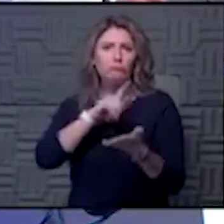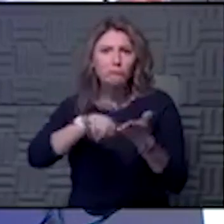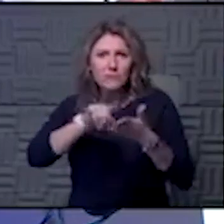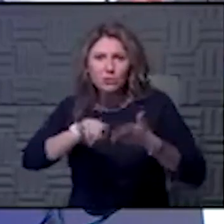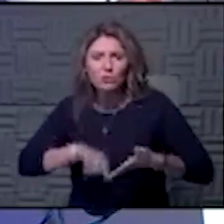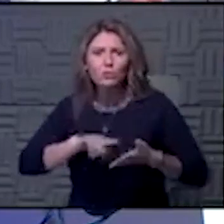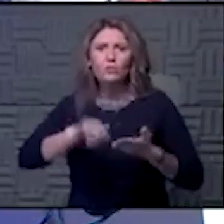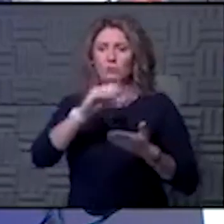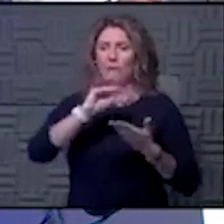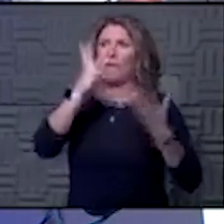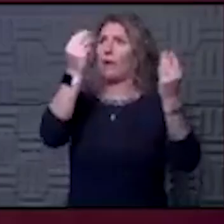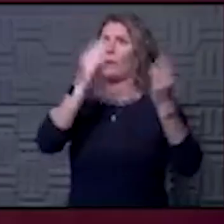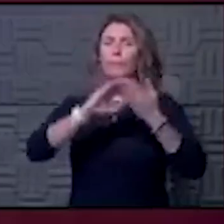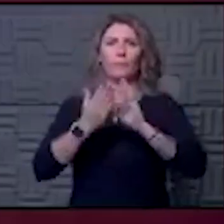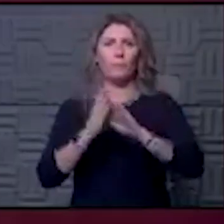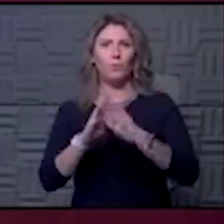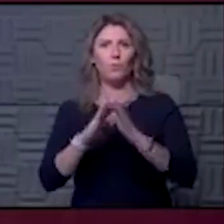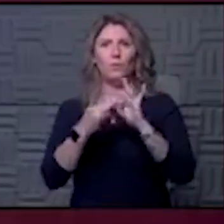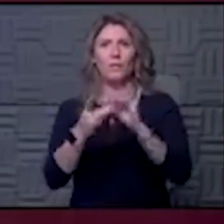vaccination?